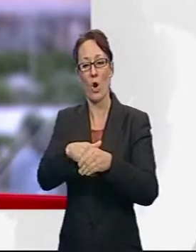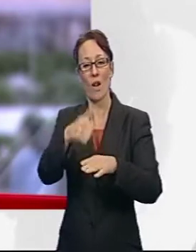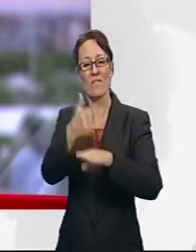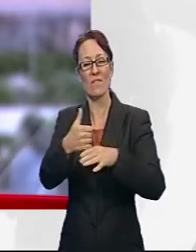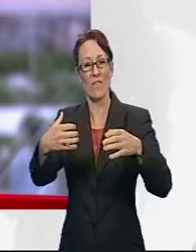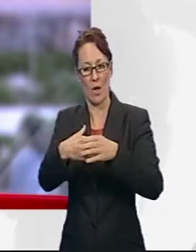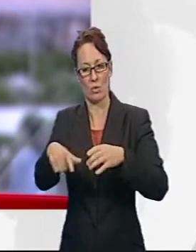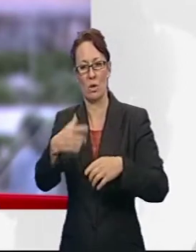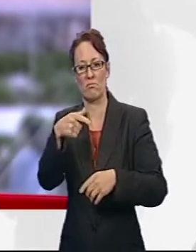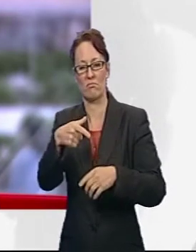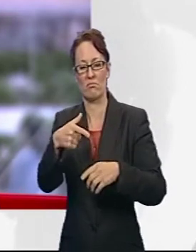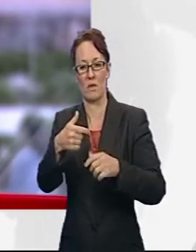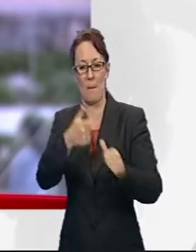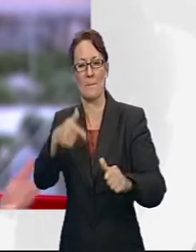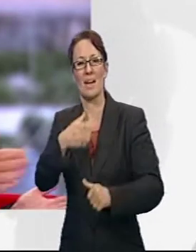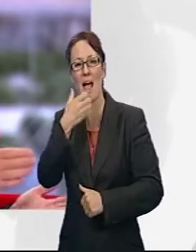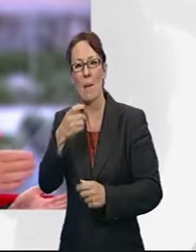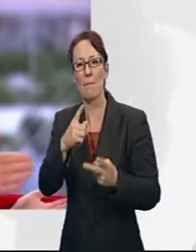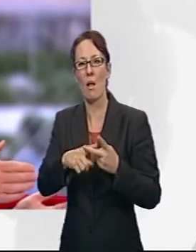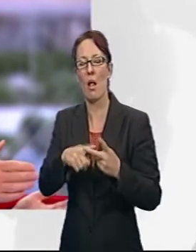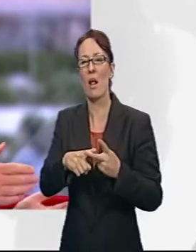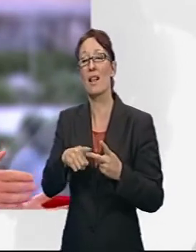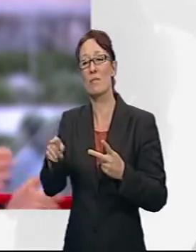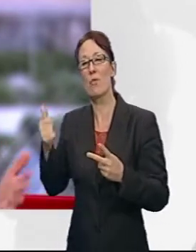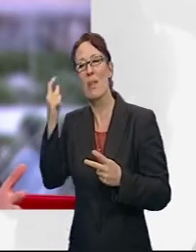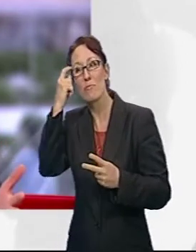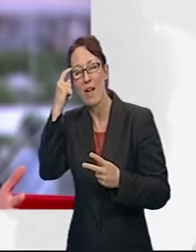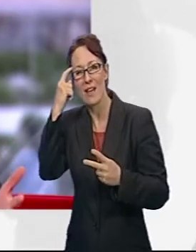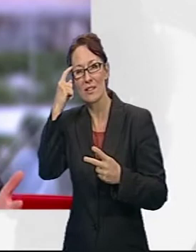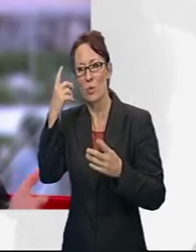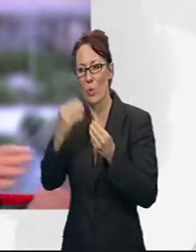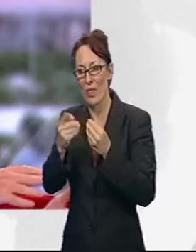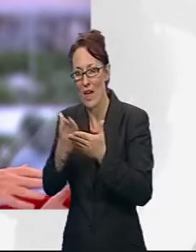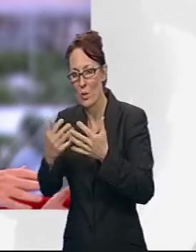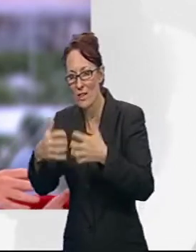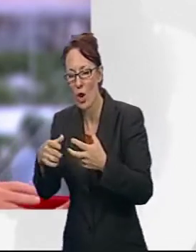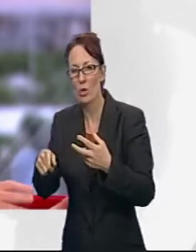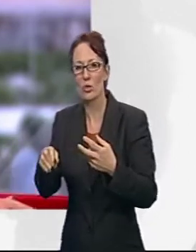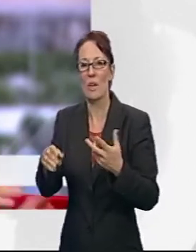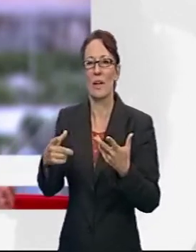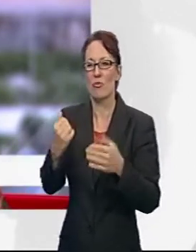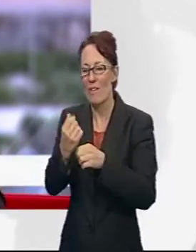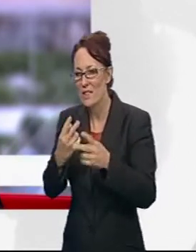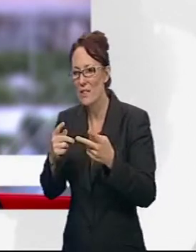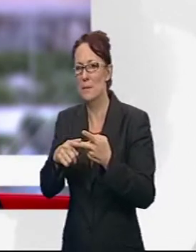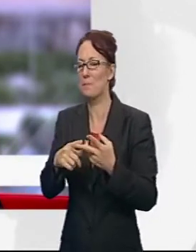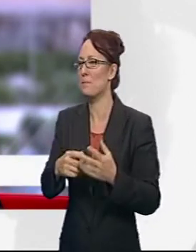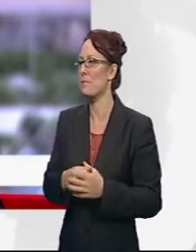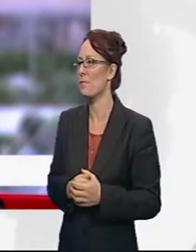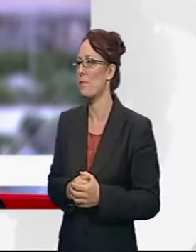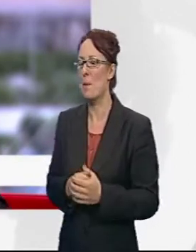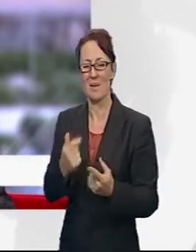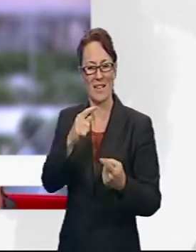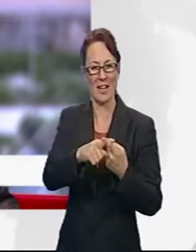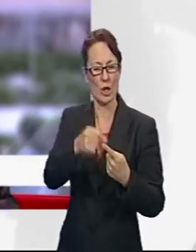but he says Steve Jobs just knew instinctively what would work and what wouldn't when he needed to be ahead of the curve